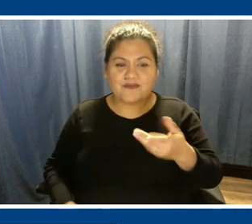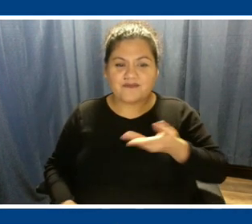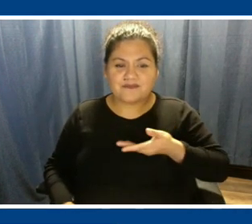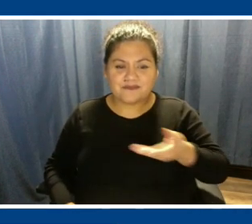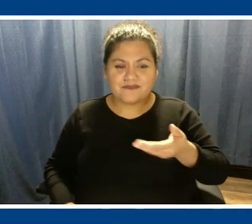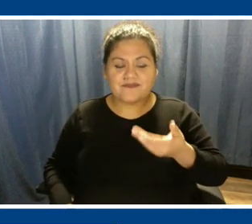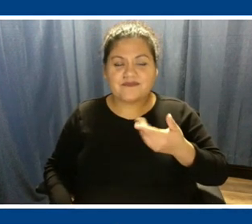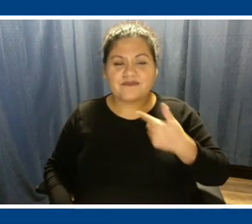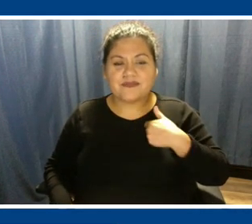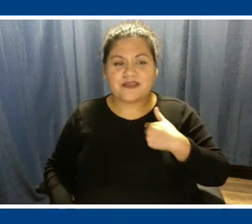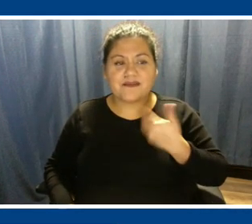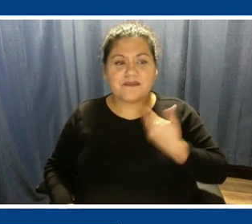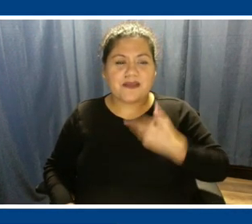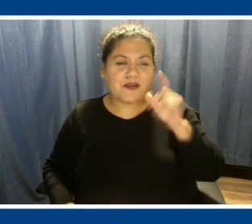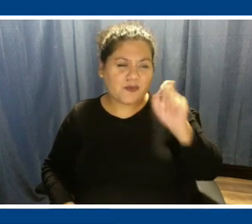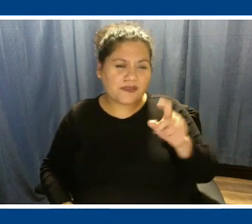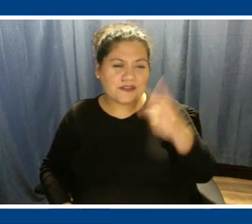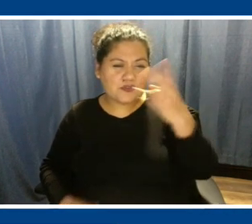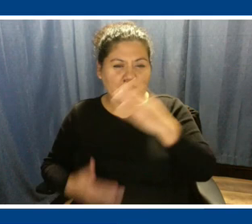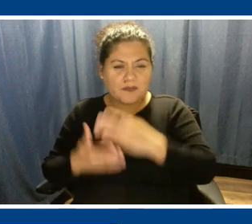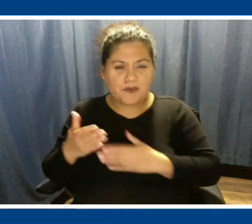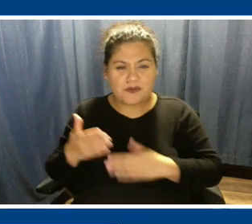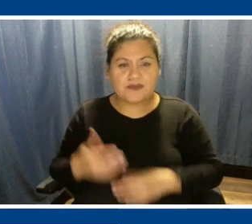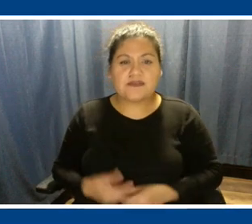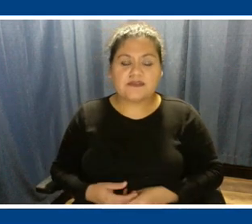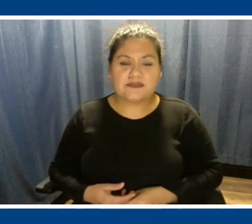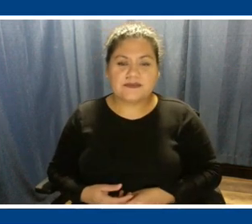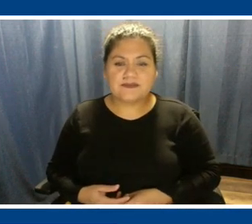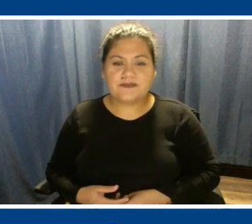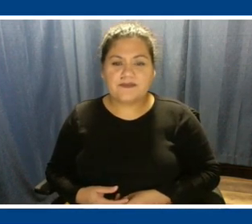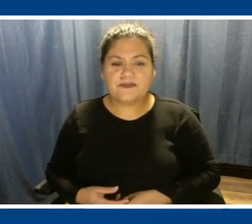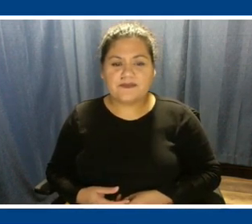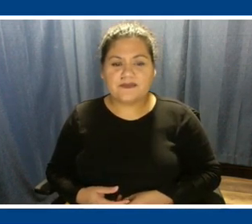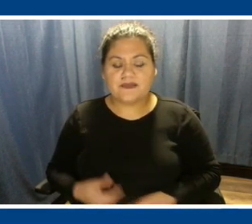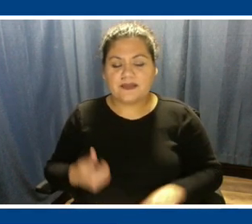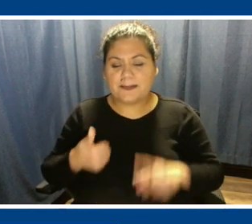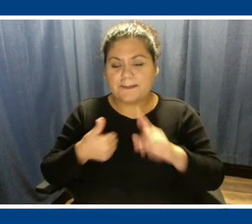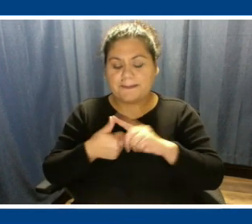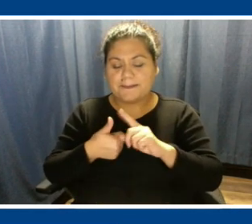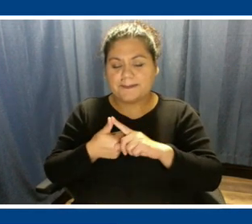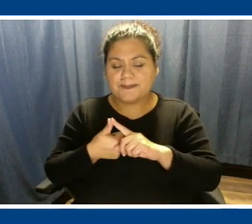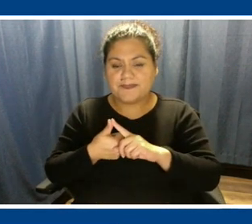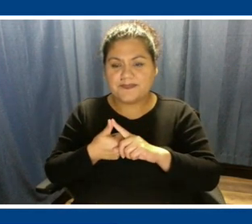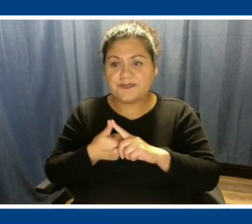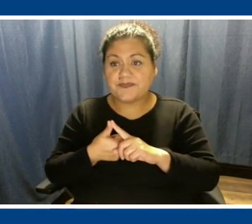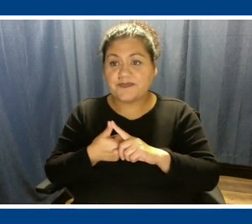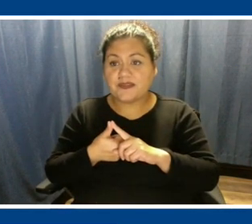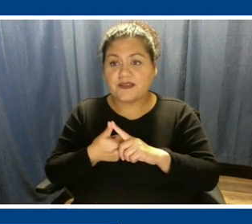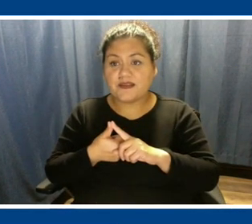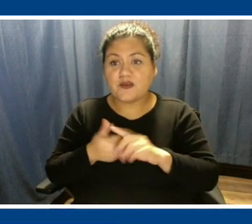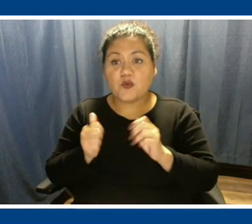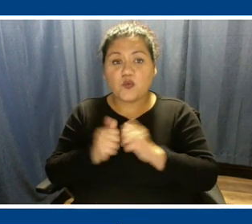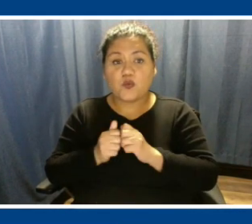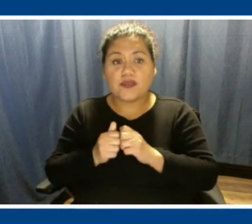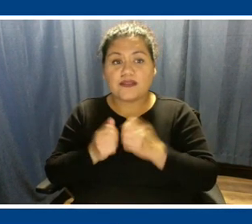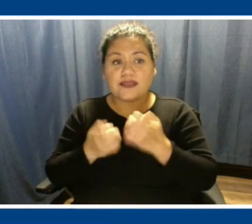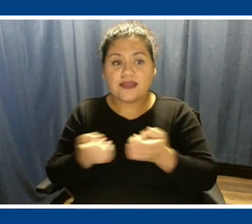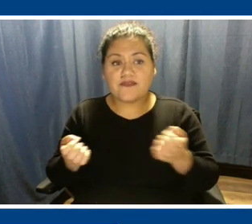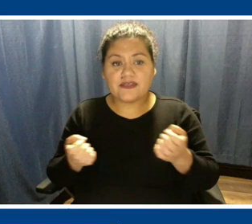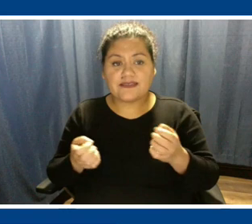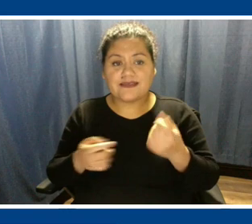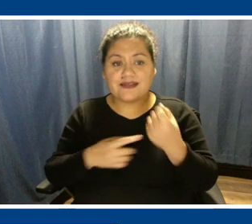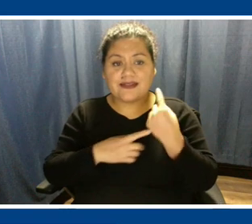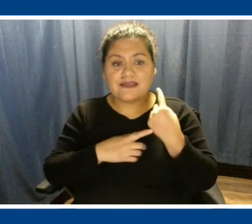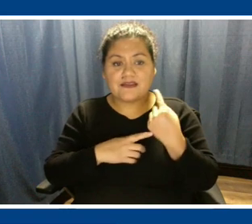question is kind of a two parter. One was with the evidence last year from the